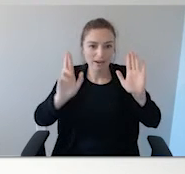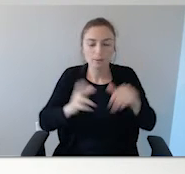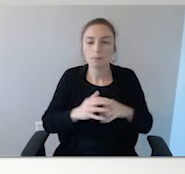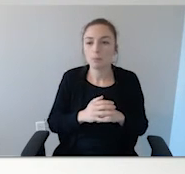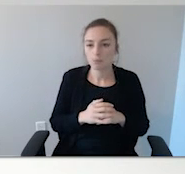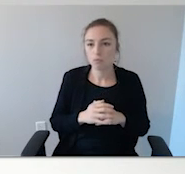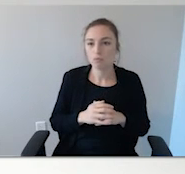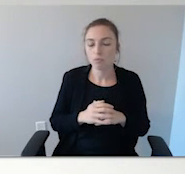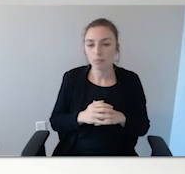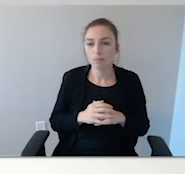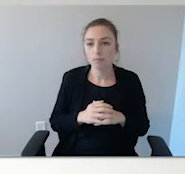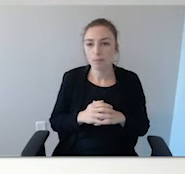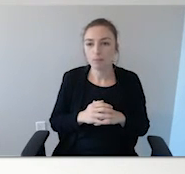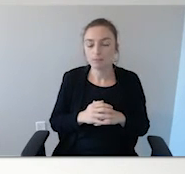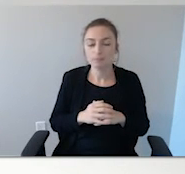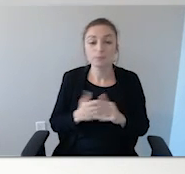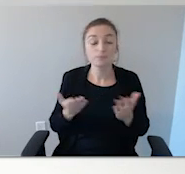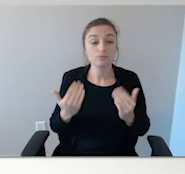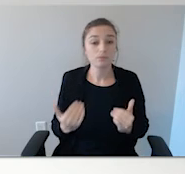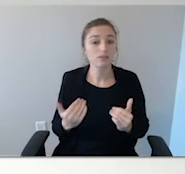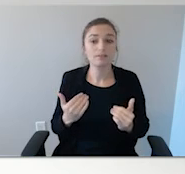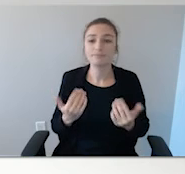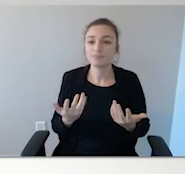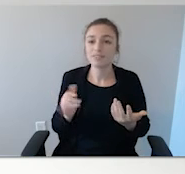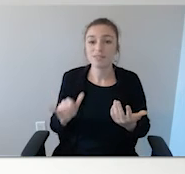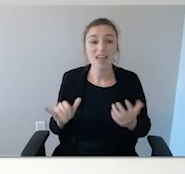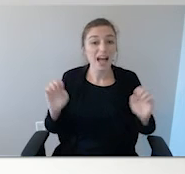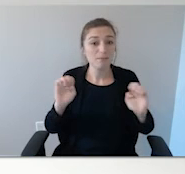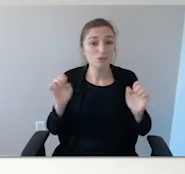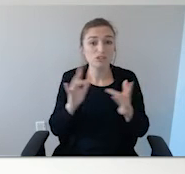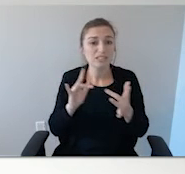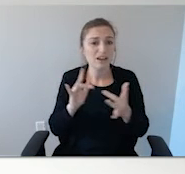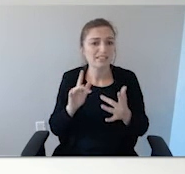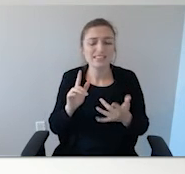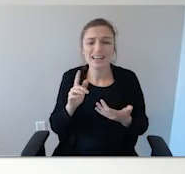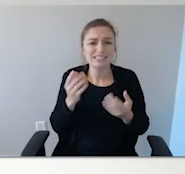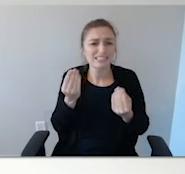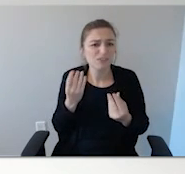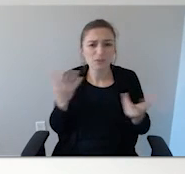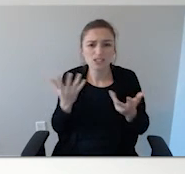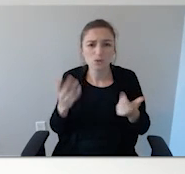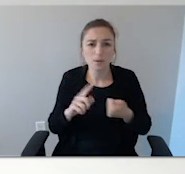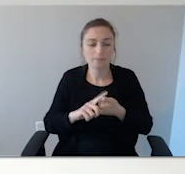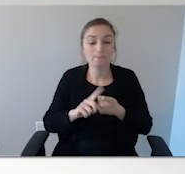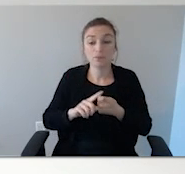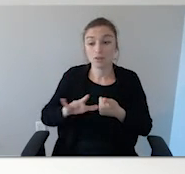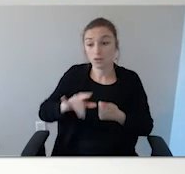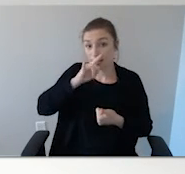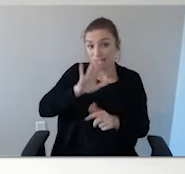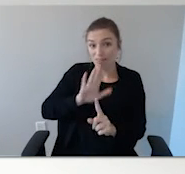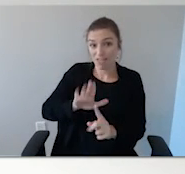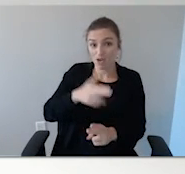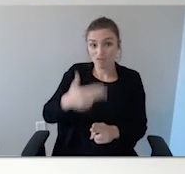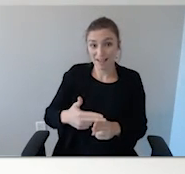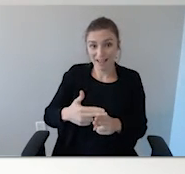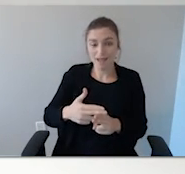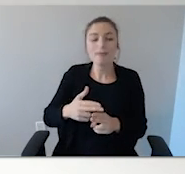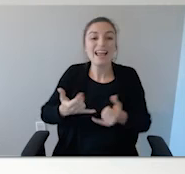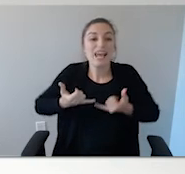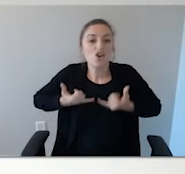So what kind of information do you put on it? Obviously their name and a current photograph. Now, I recommend